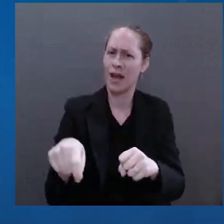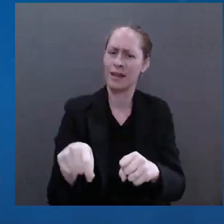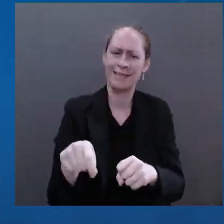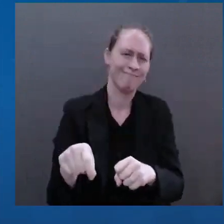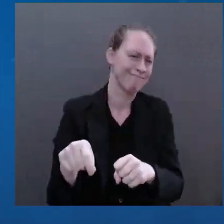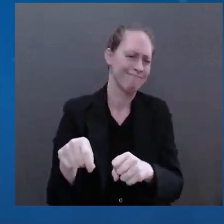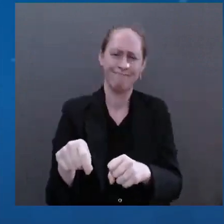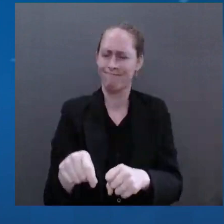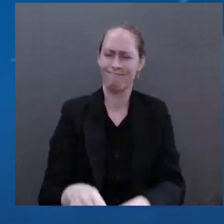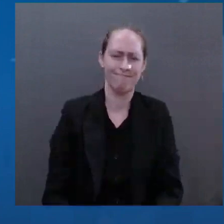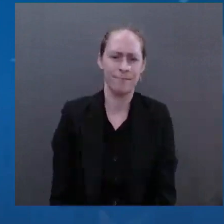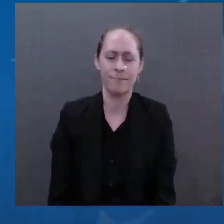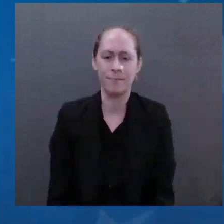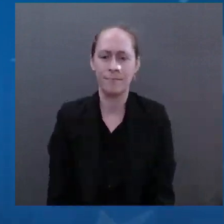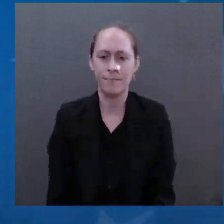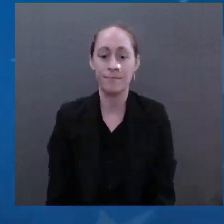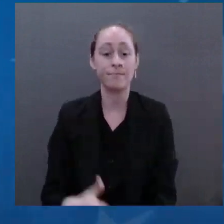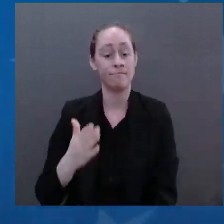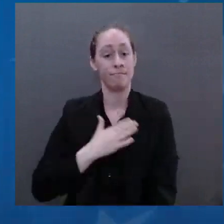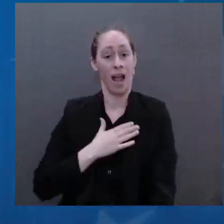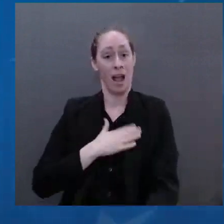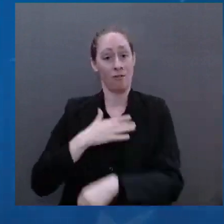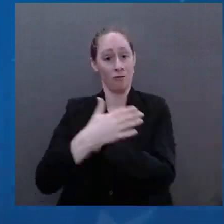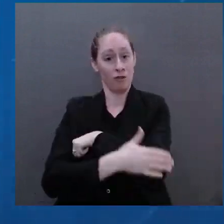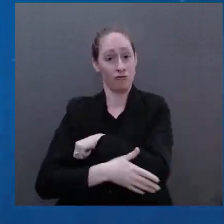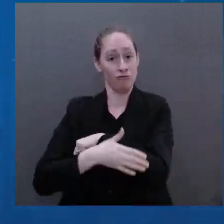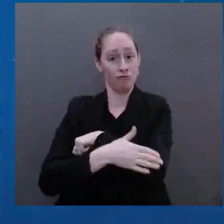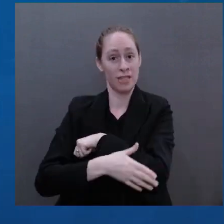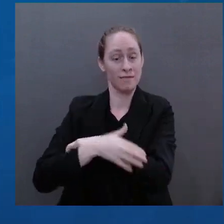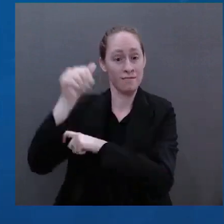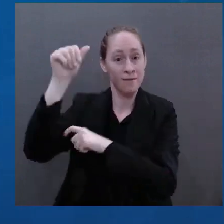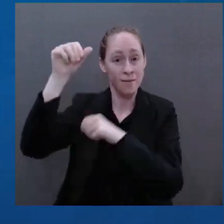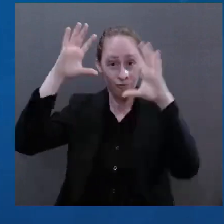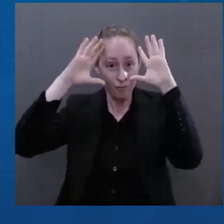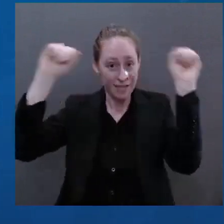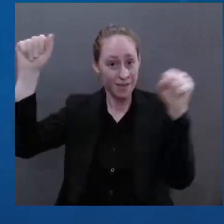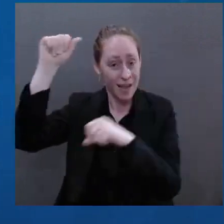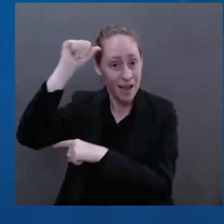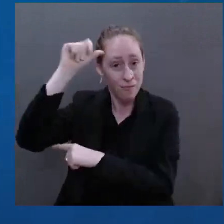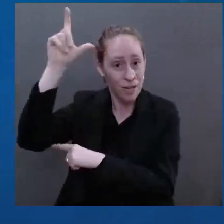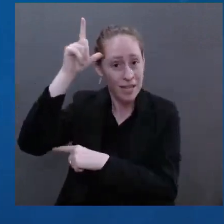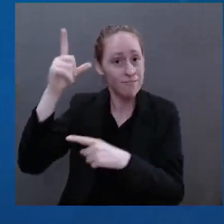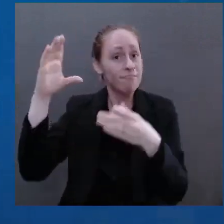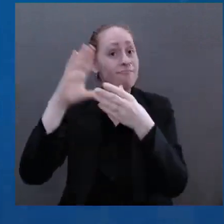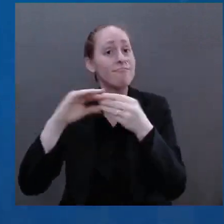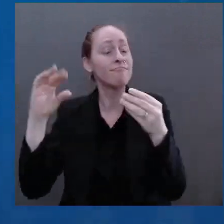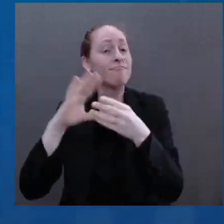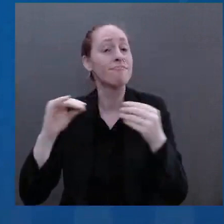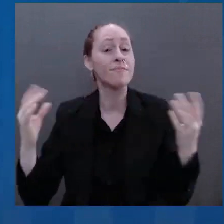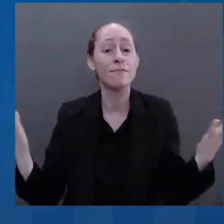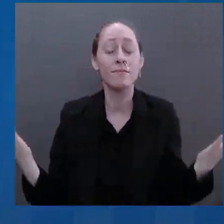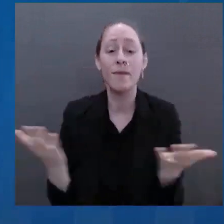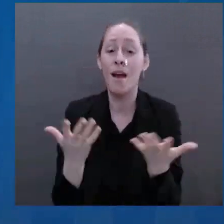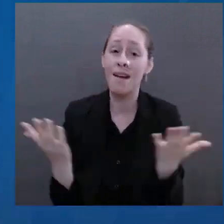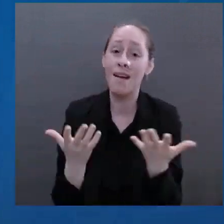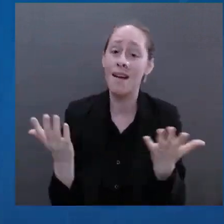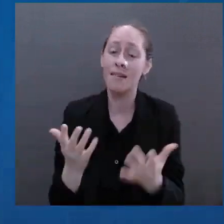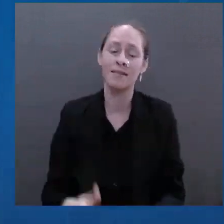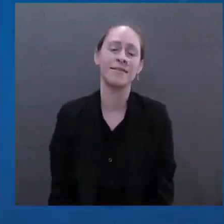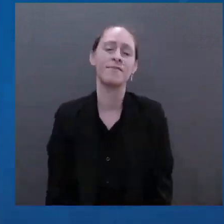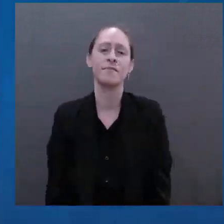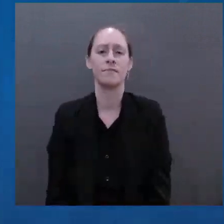He said, let us have faith that right makes might. Right makes might.